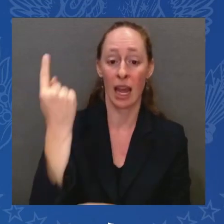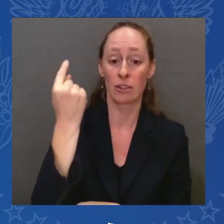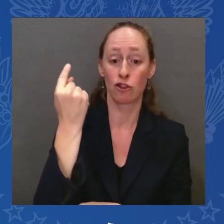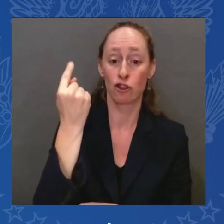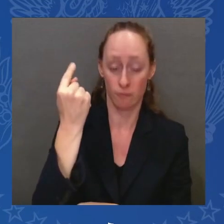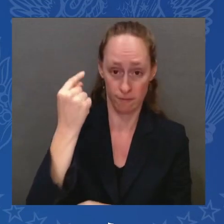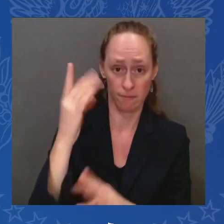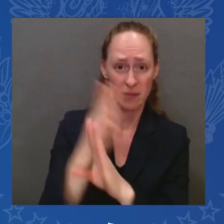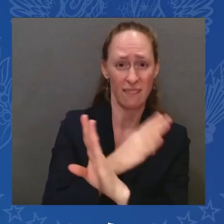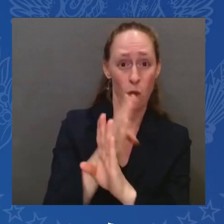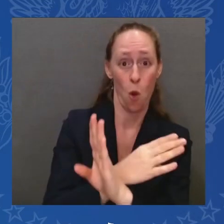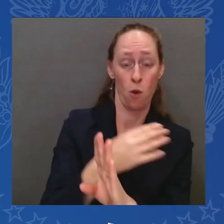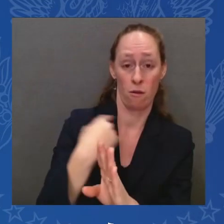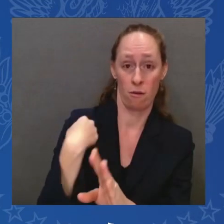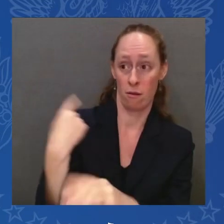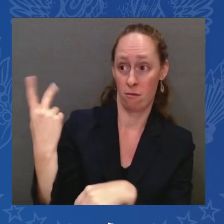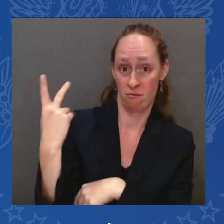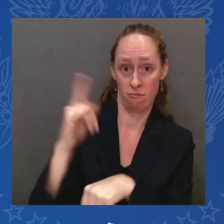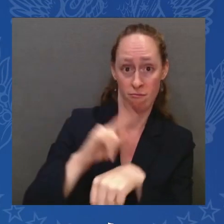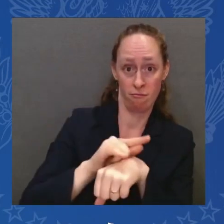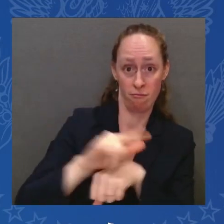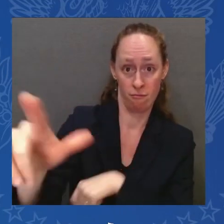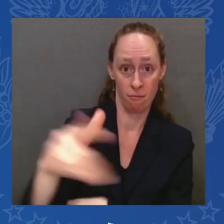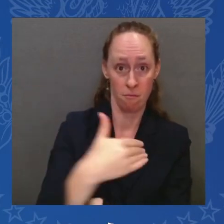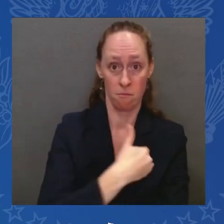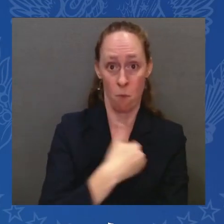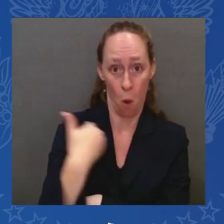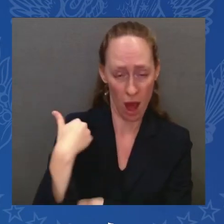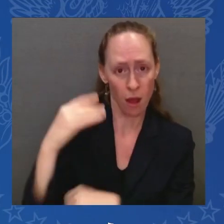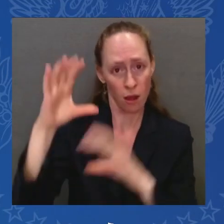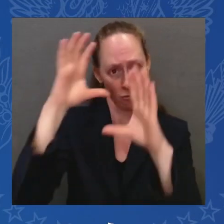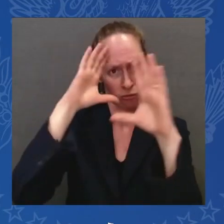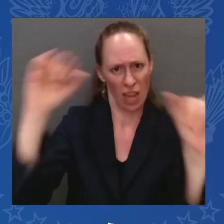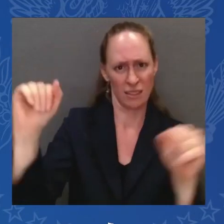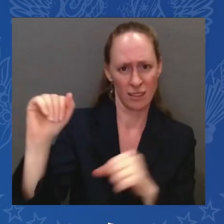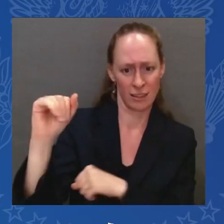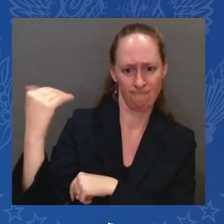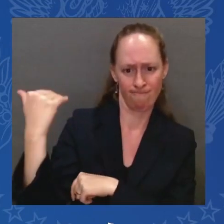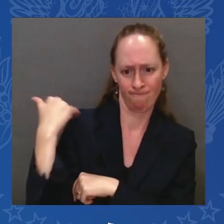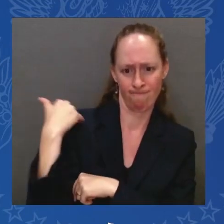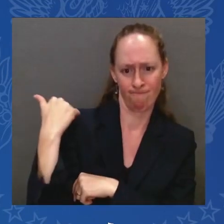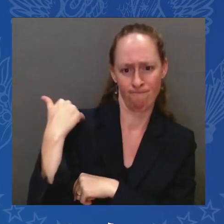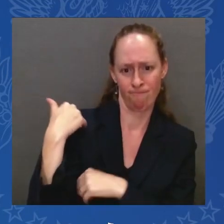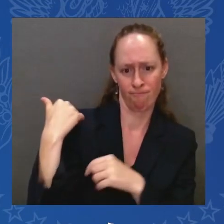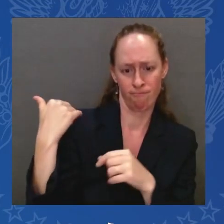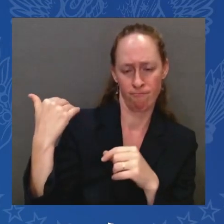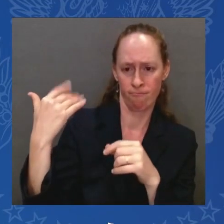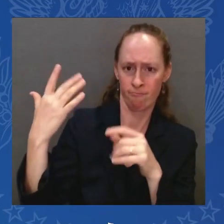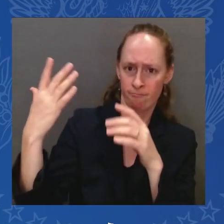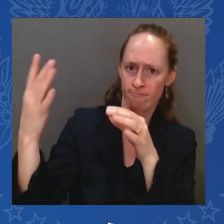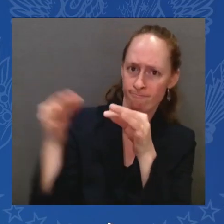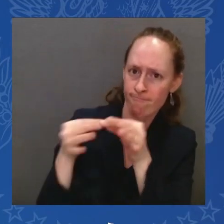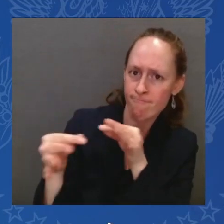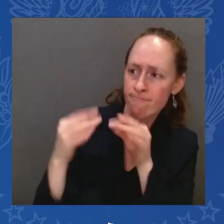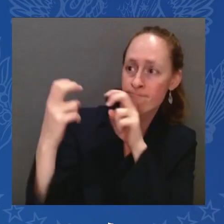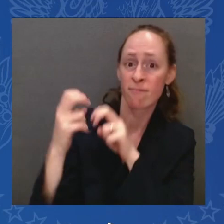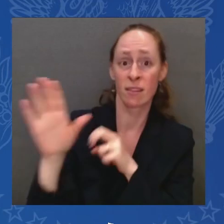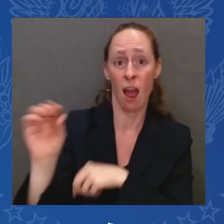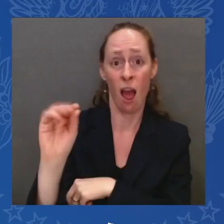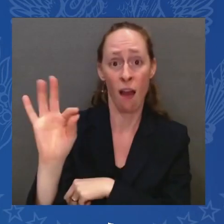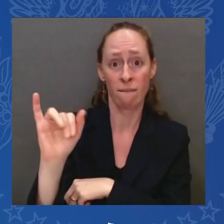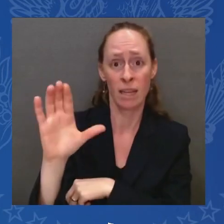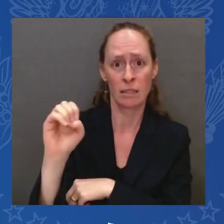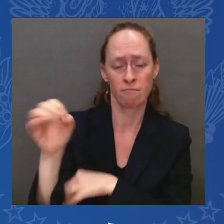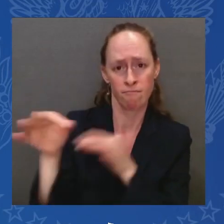about the horrors of the Holocaust and how he later traveled to Dachau with his children and grandchildren to teach them